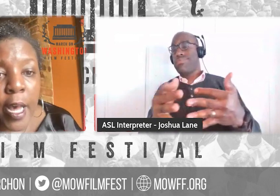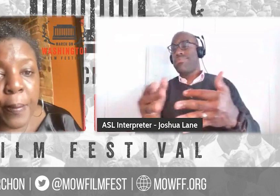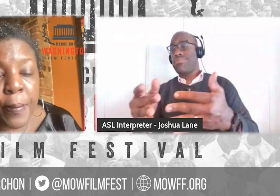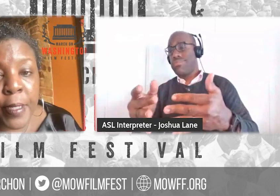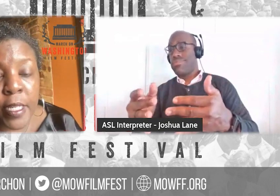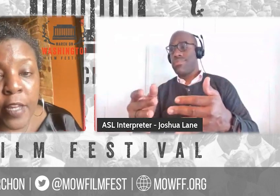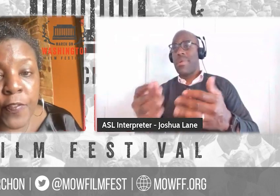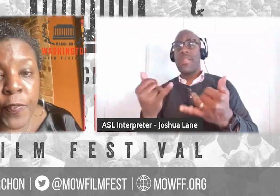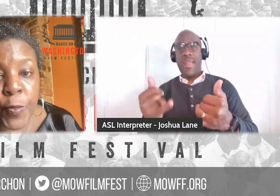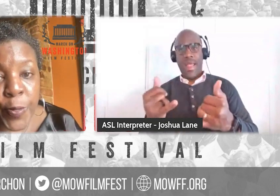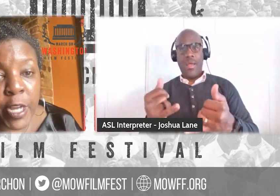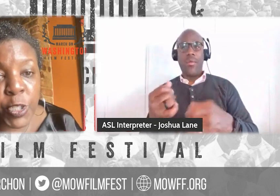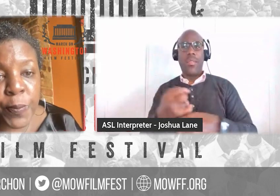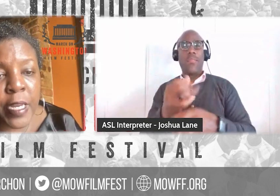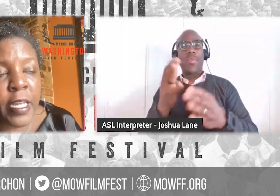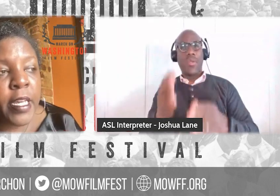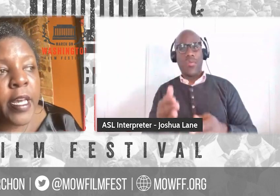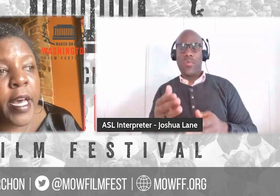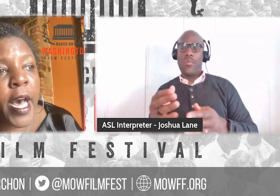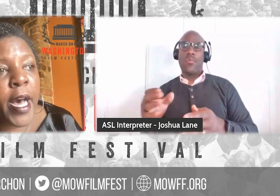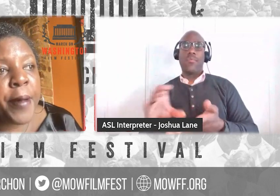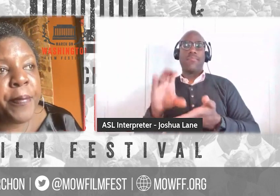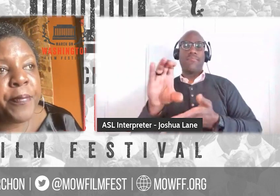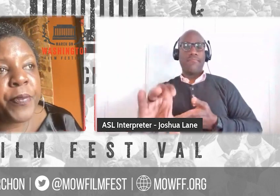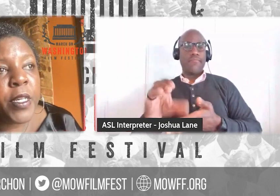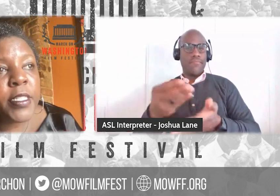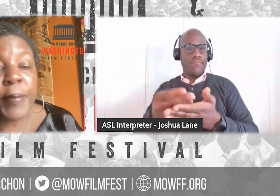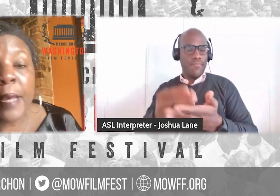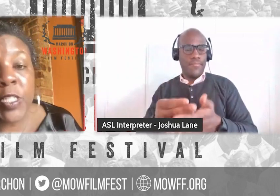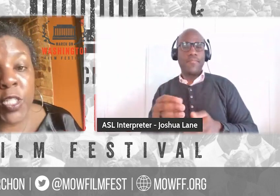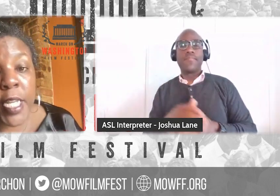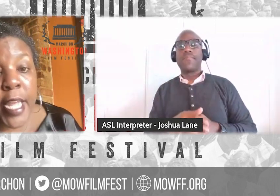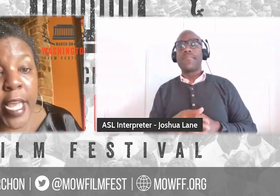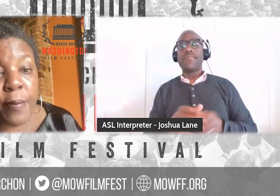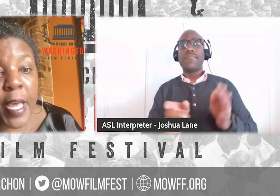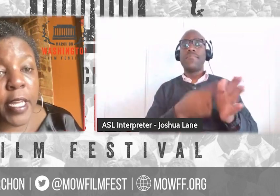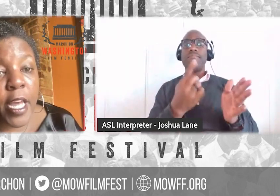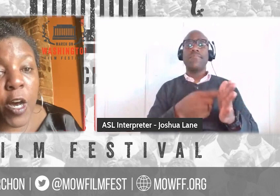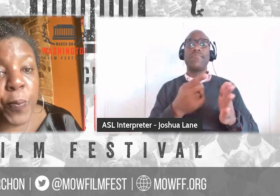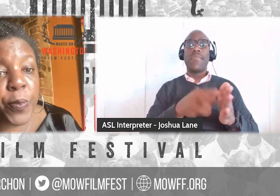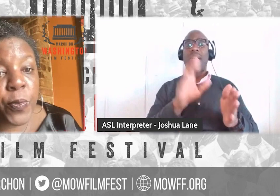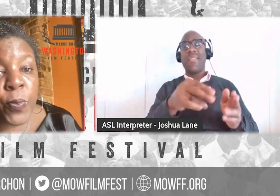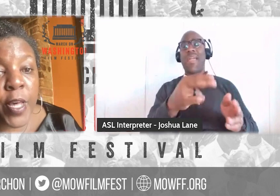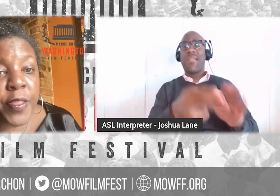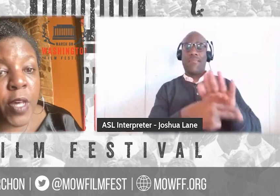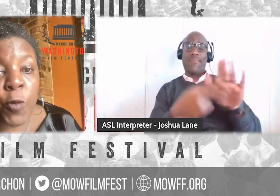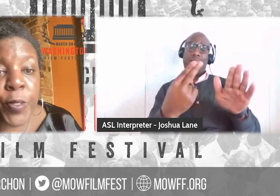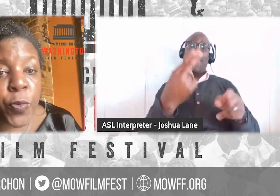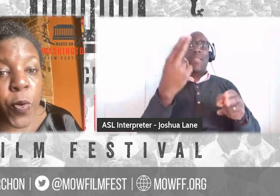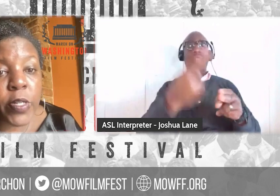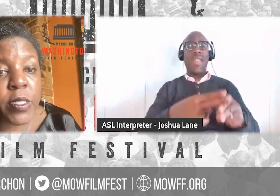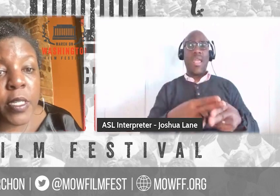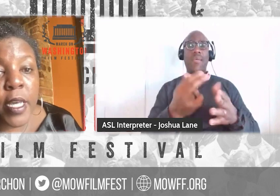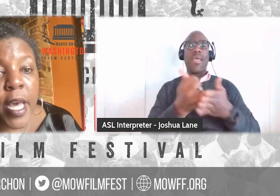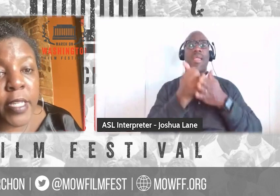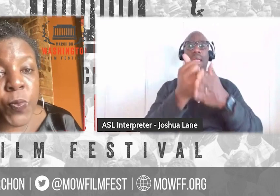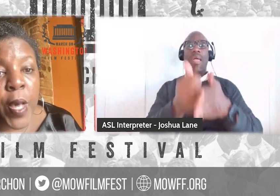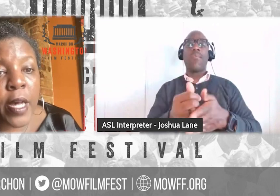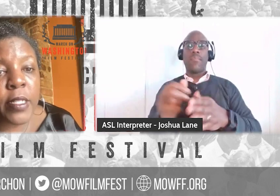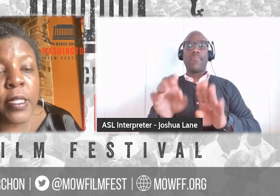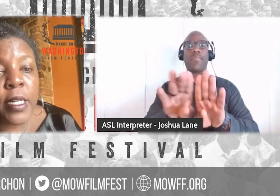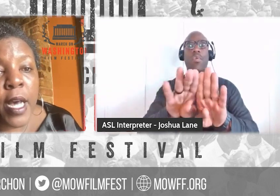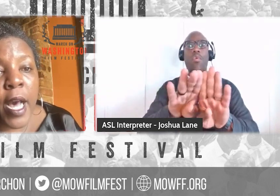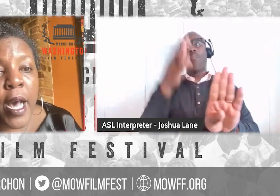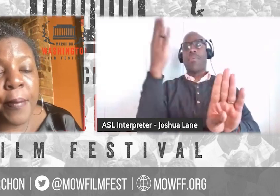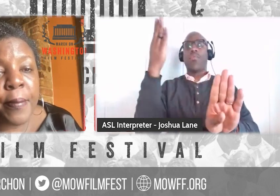give the production money. Sometimes it's just a name that can help with open doors as